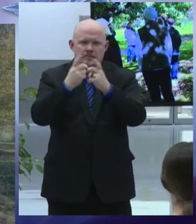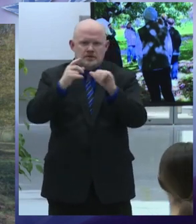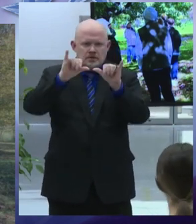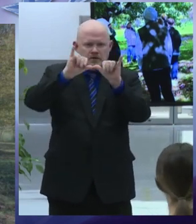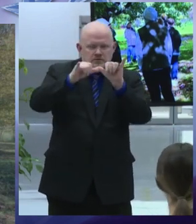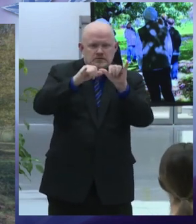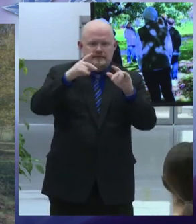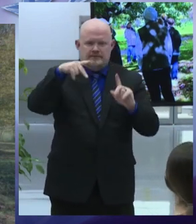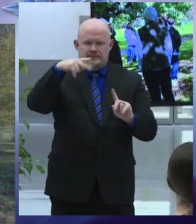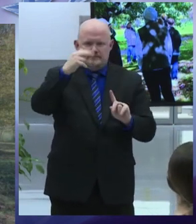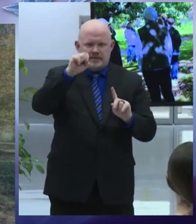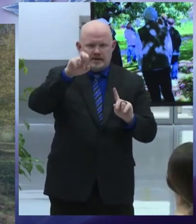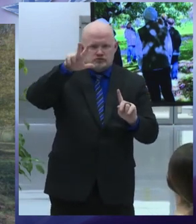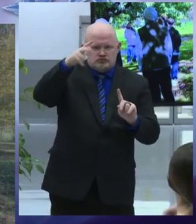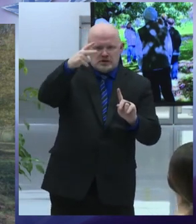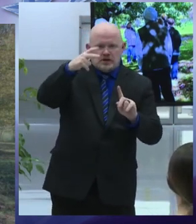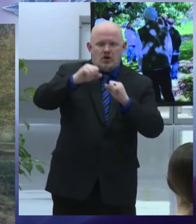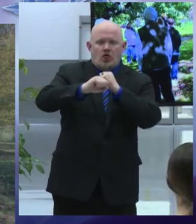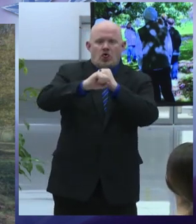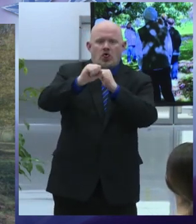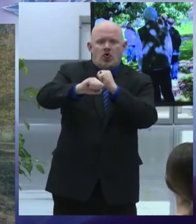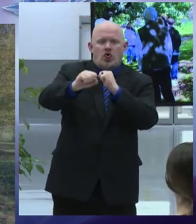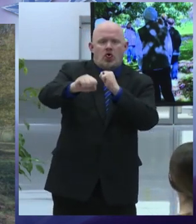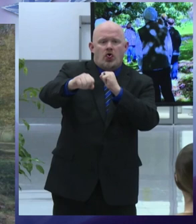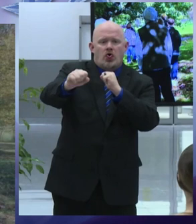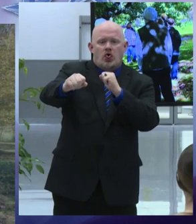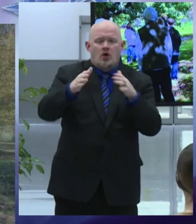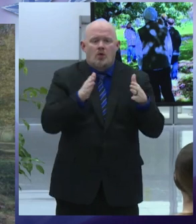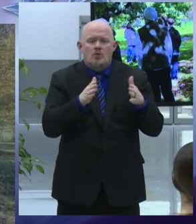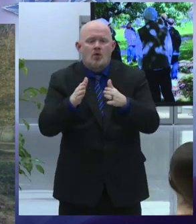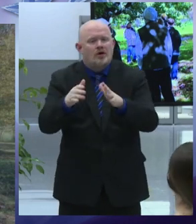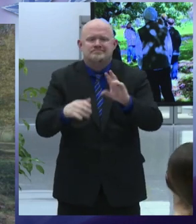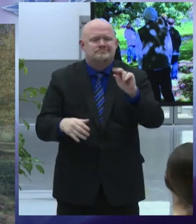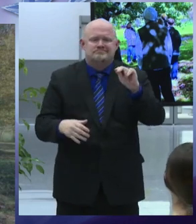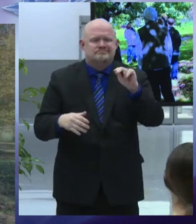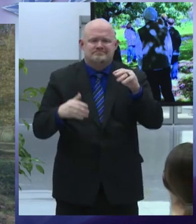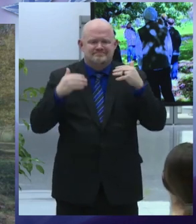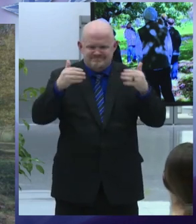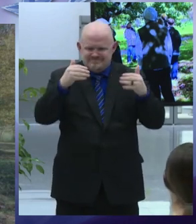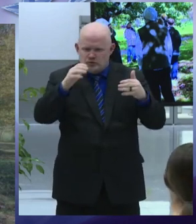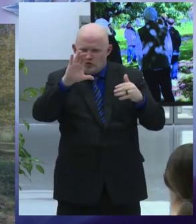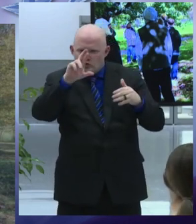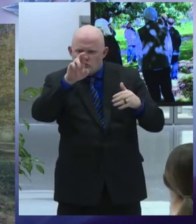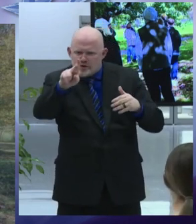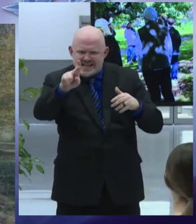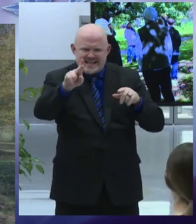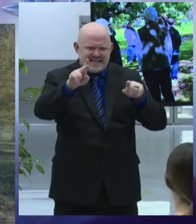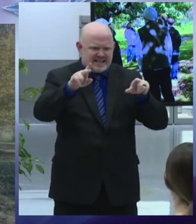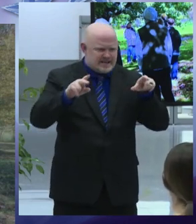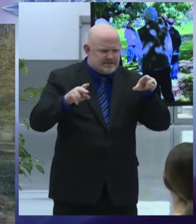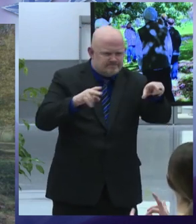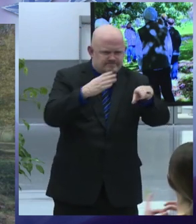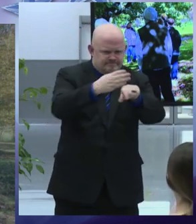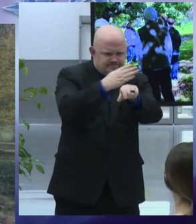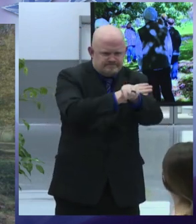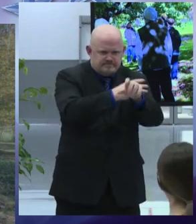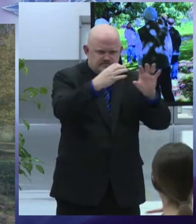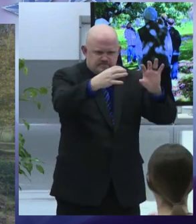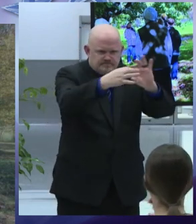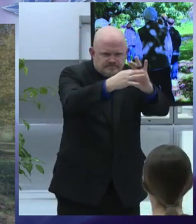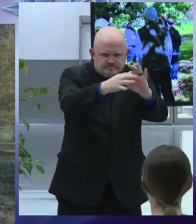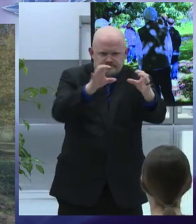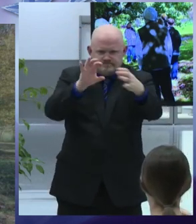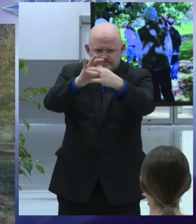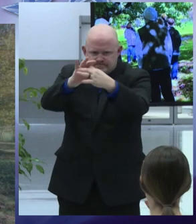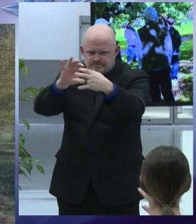the trail all the way south to the city line from connecting loop the lake trail to the empire state trail